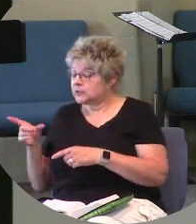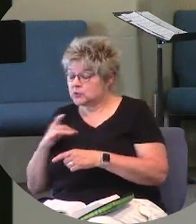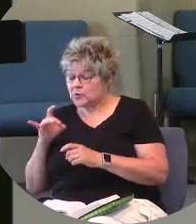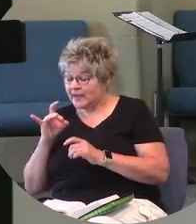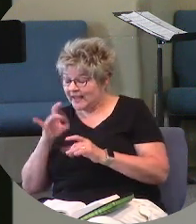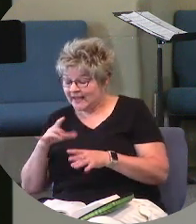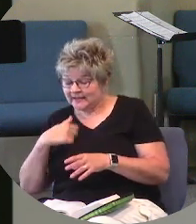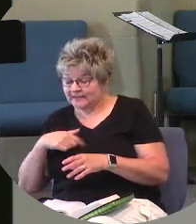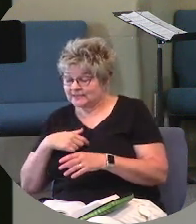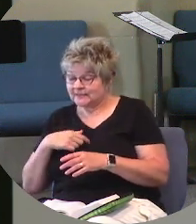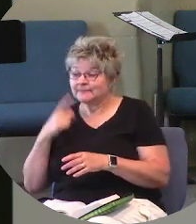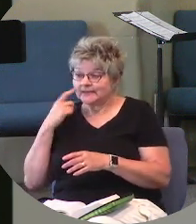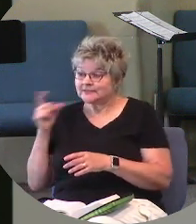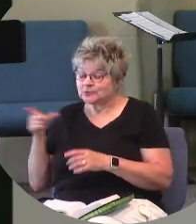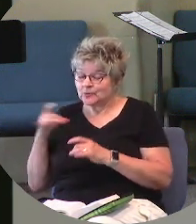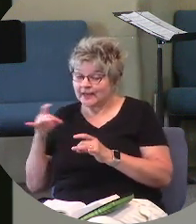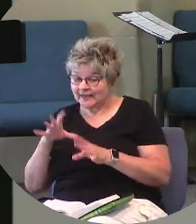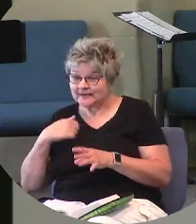despise you.